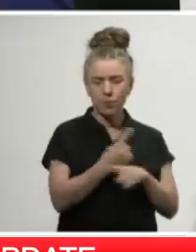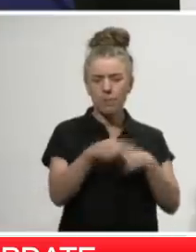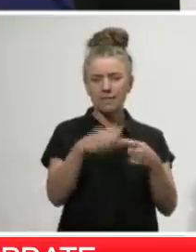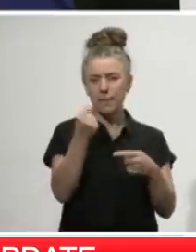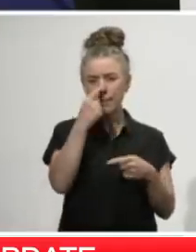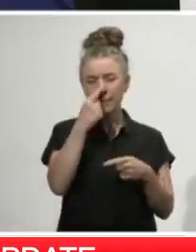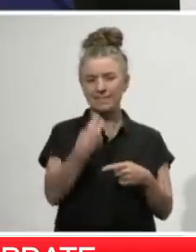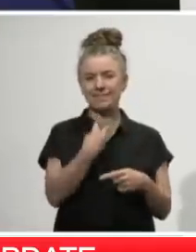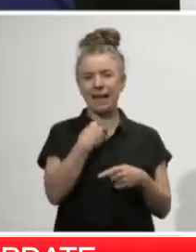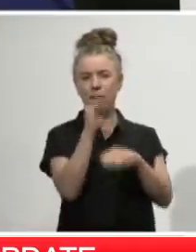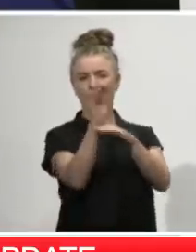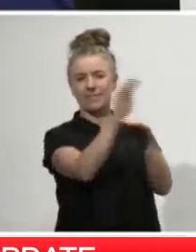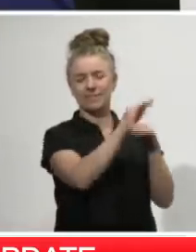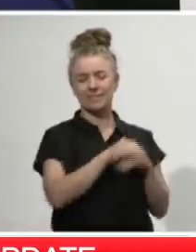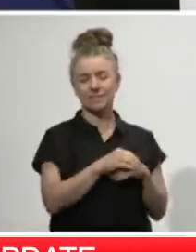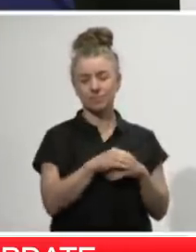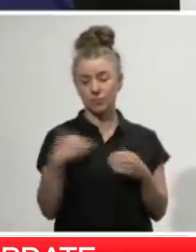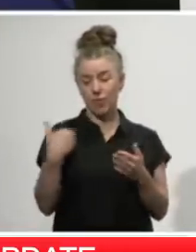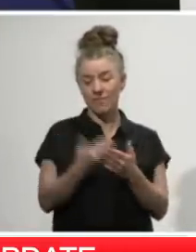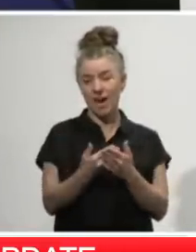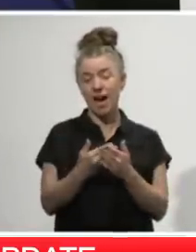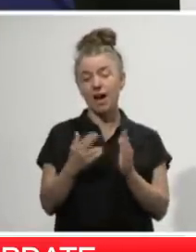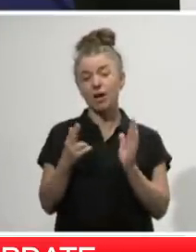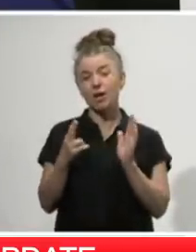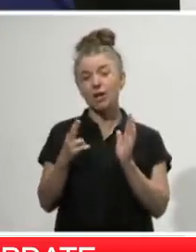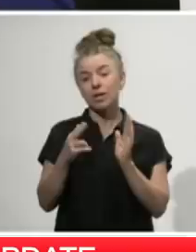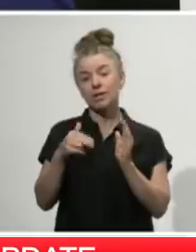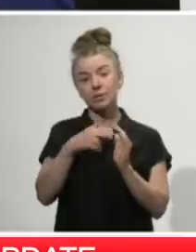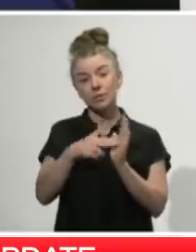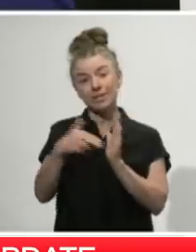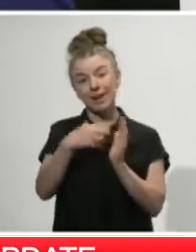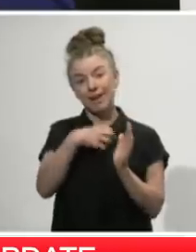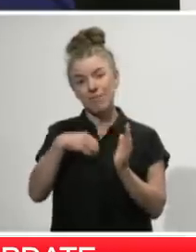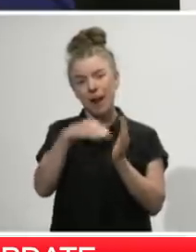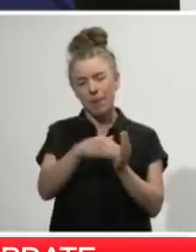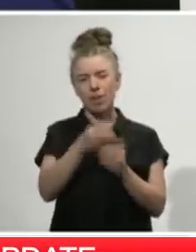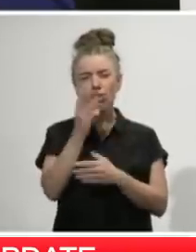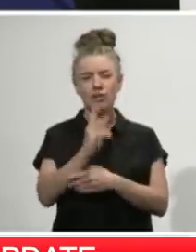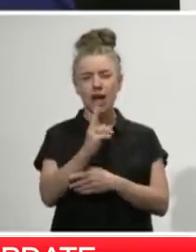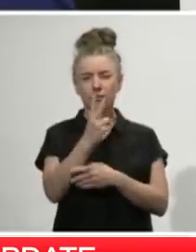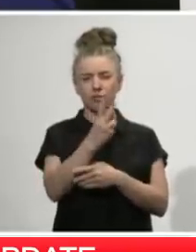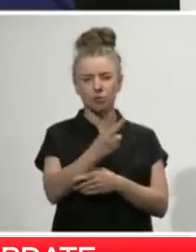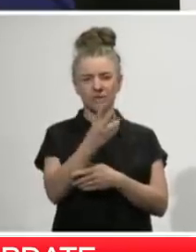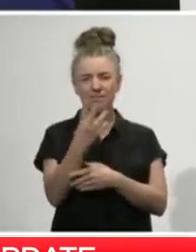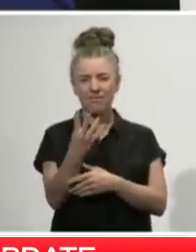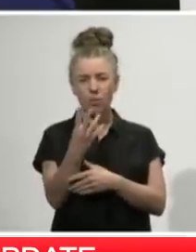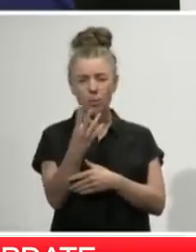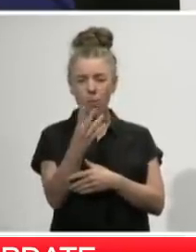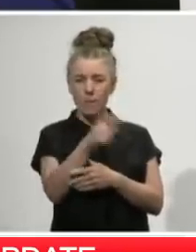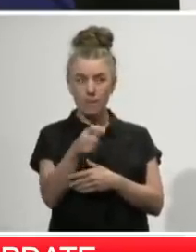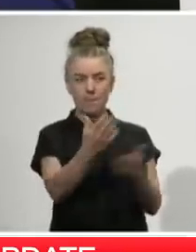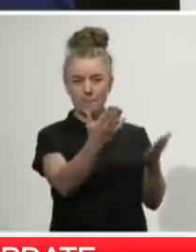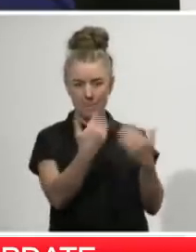date, MFAT has facilitated the return of 334 New Zealanders in addition to those who have returned on commercial